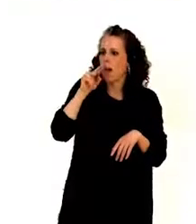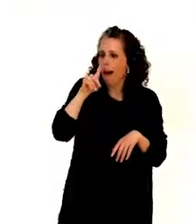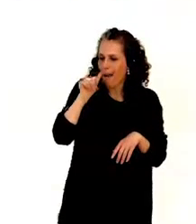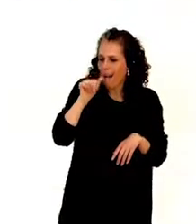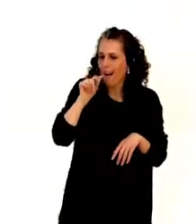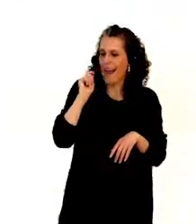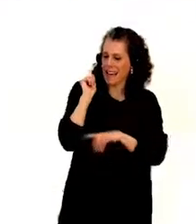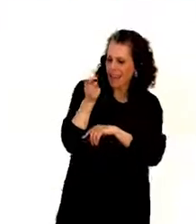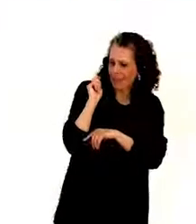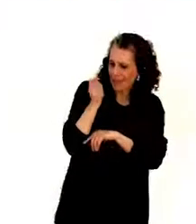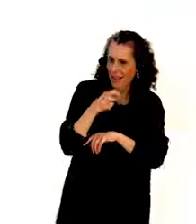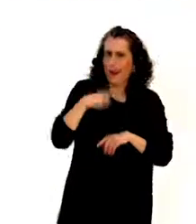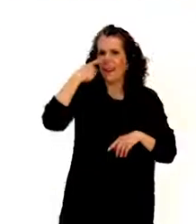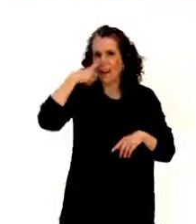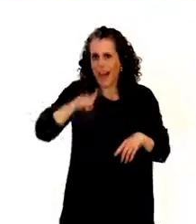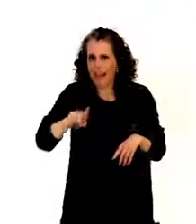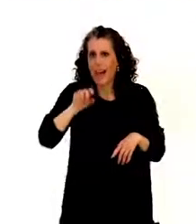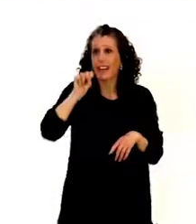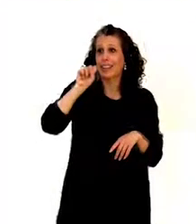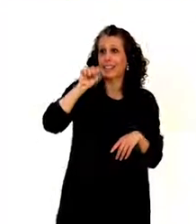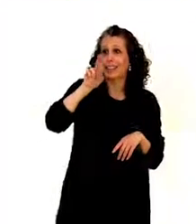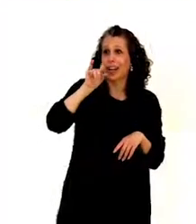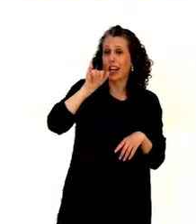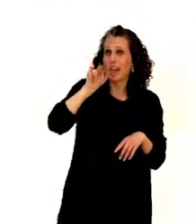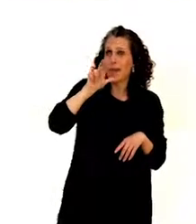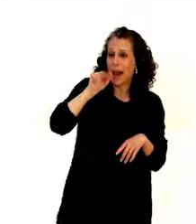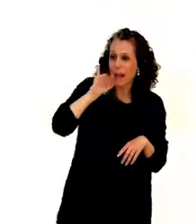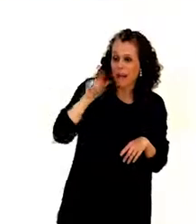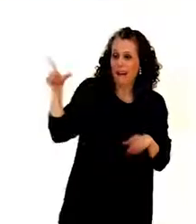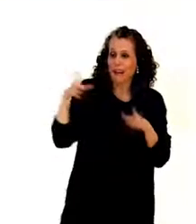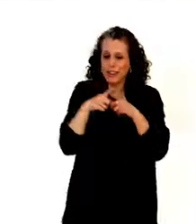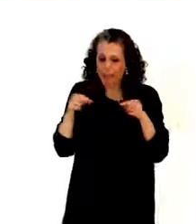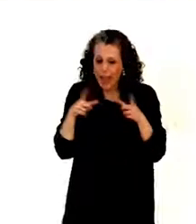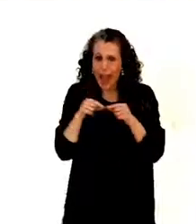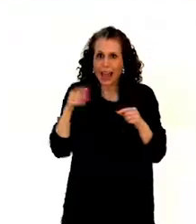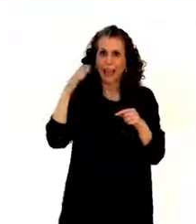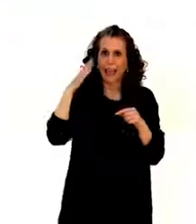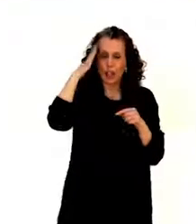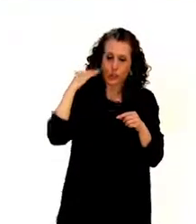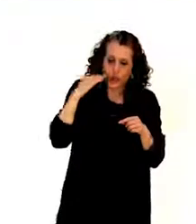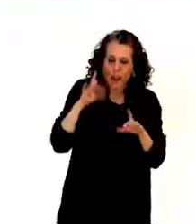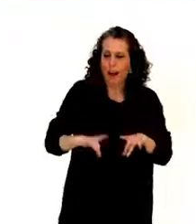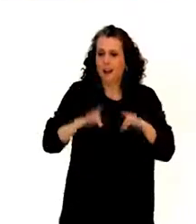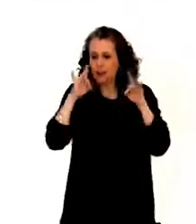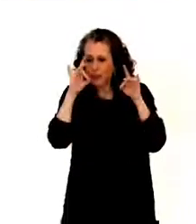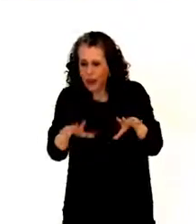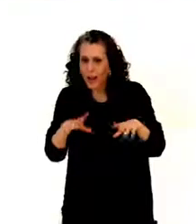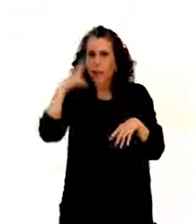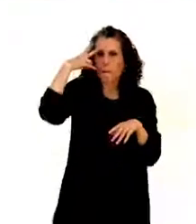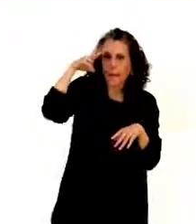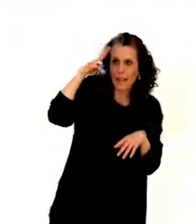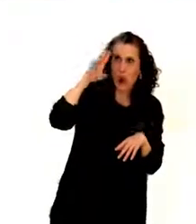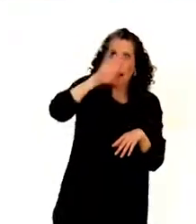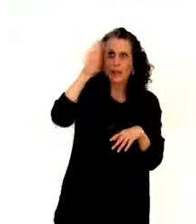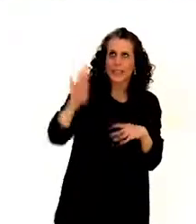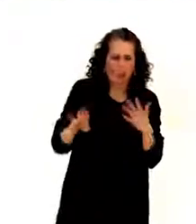Arabia, Thailand, Republic of Korea, Japan, New Zealand, Australia, Mexico, and Brazil.